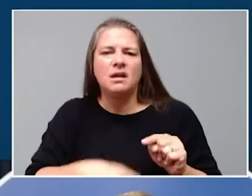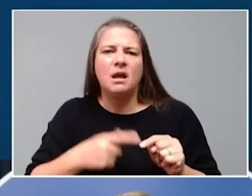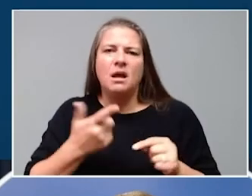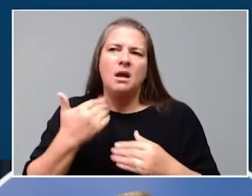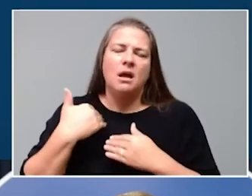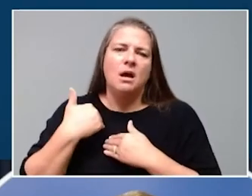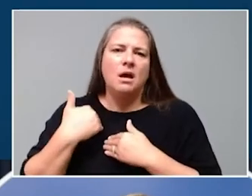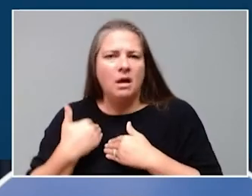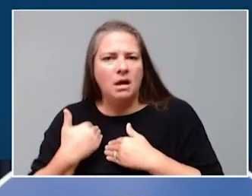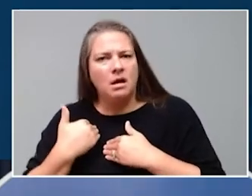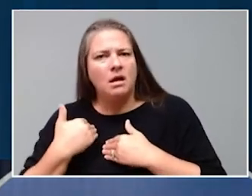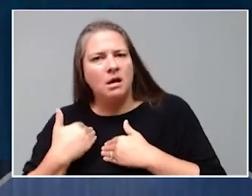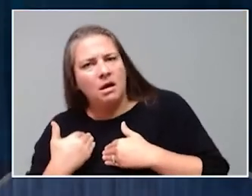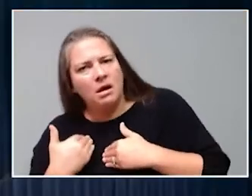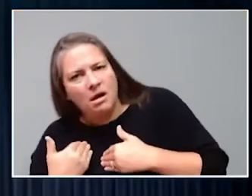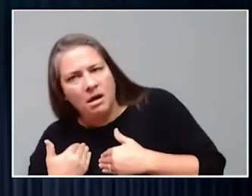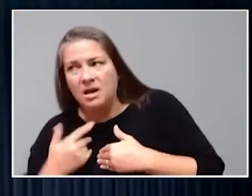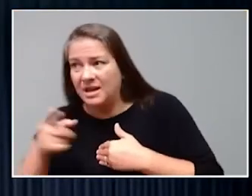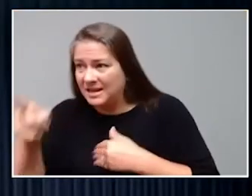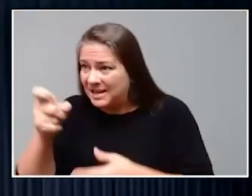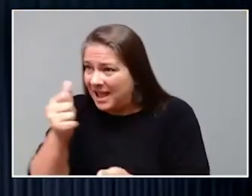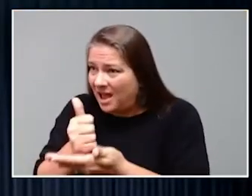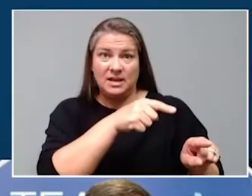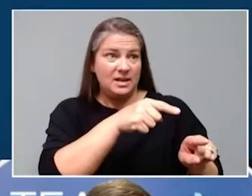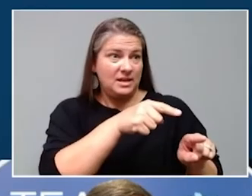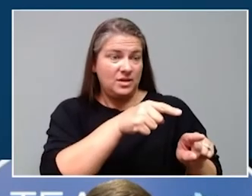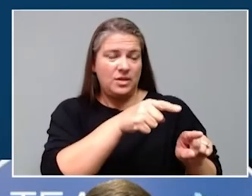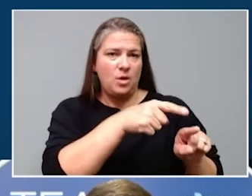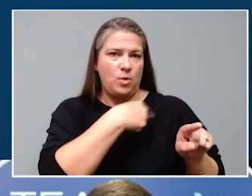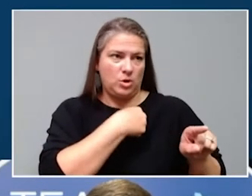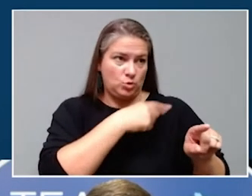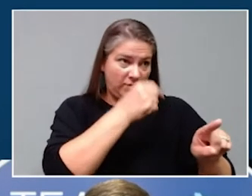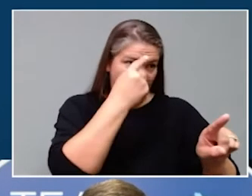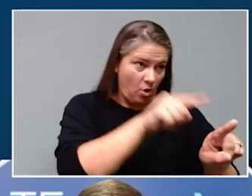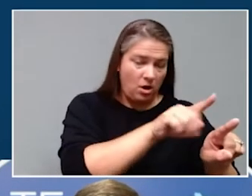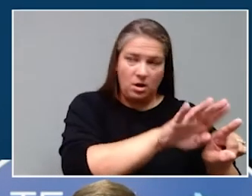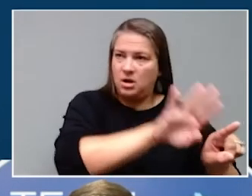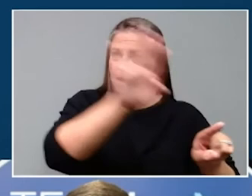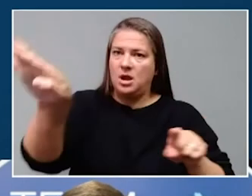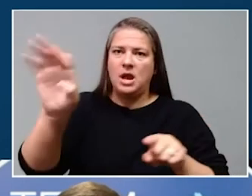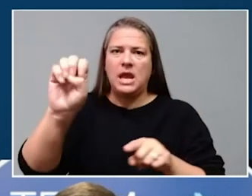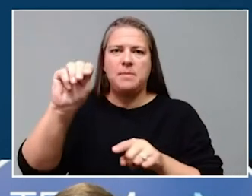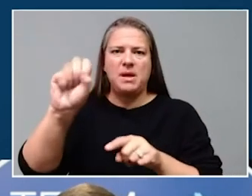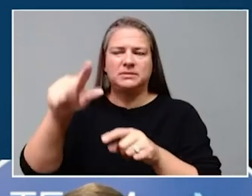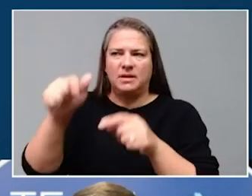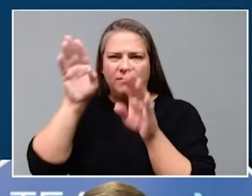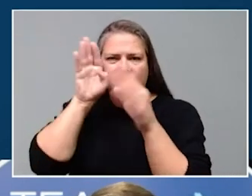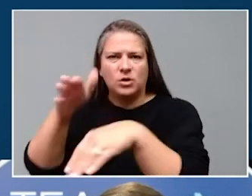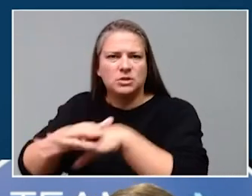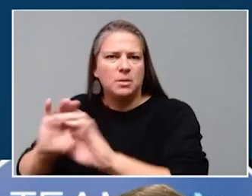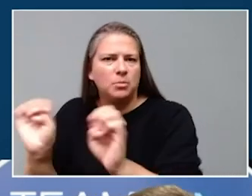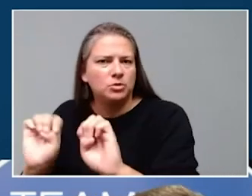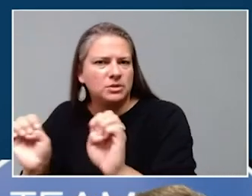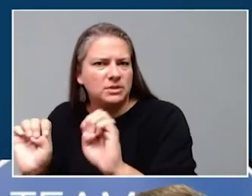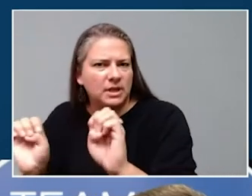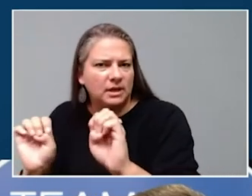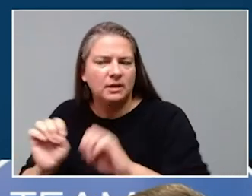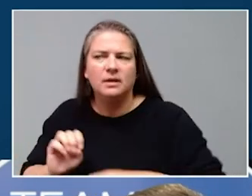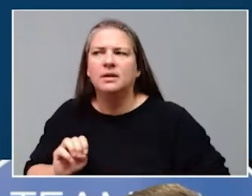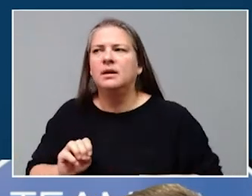that needs help without your help. Other measures the state is taking to deal with the surge include